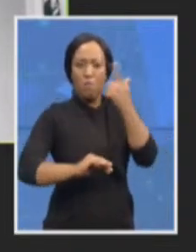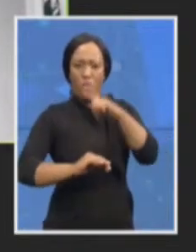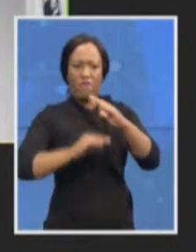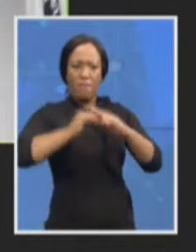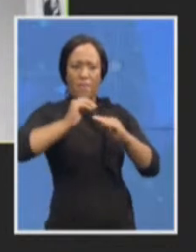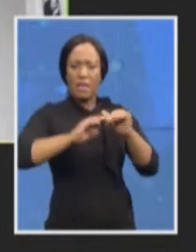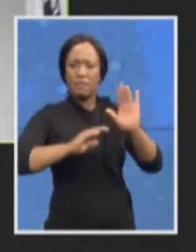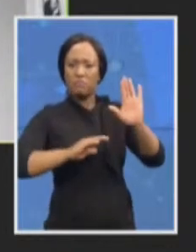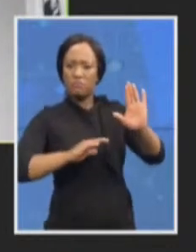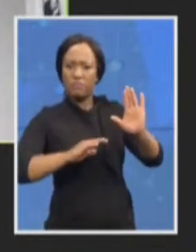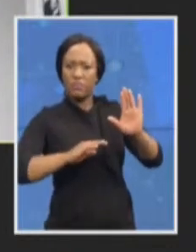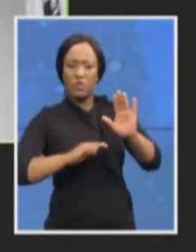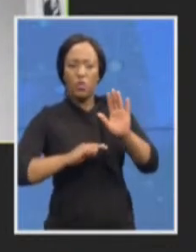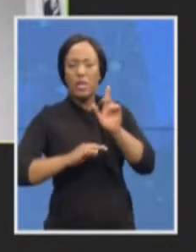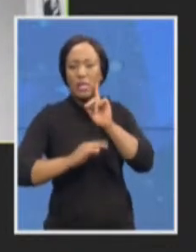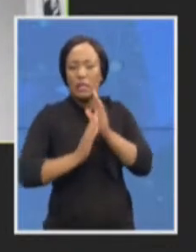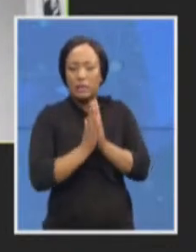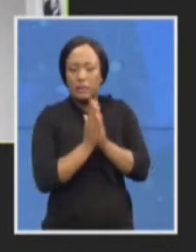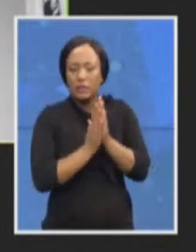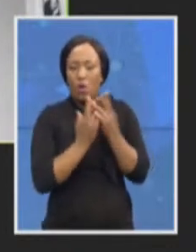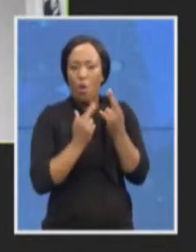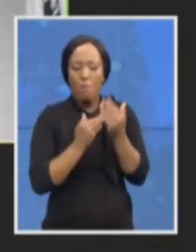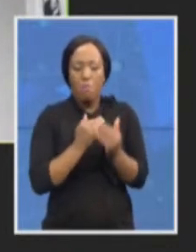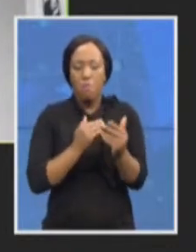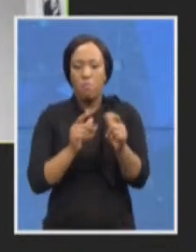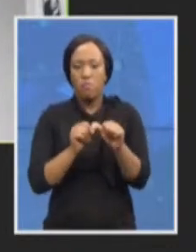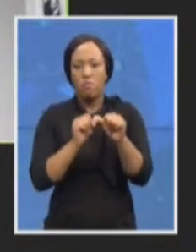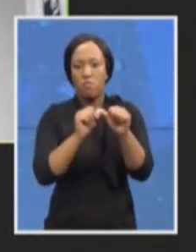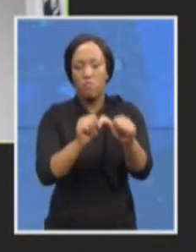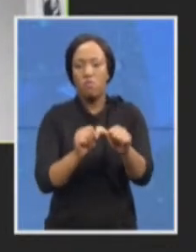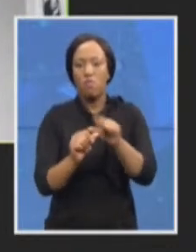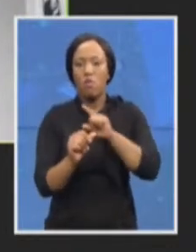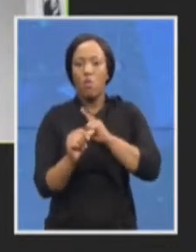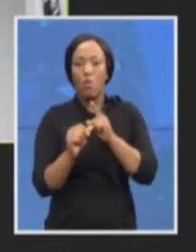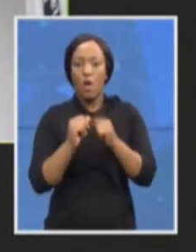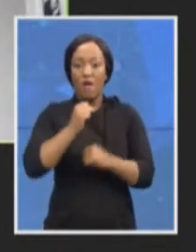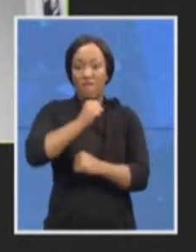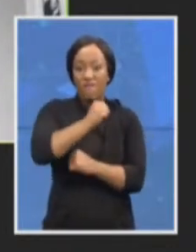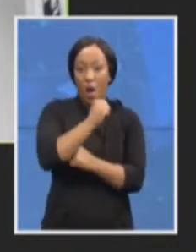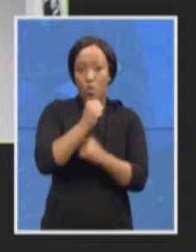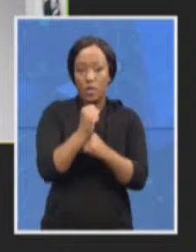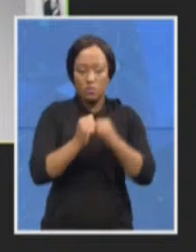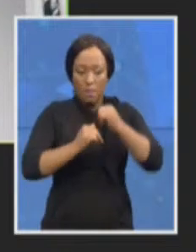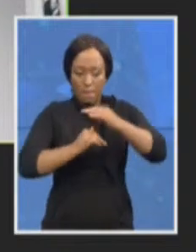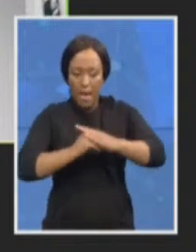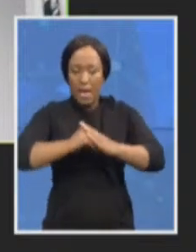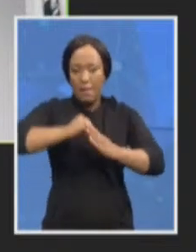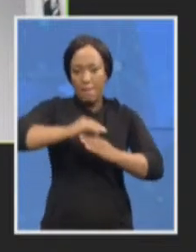moving from this really good foundation that has been built with the leadership of Advocate Cronier.